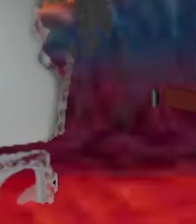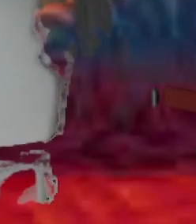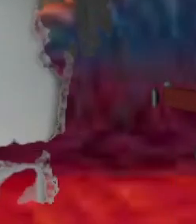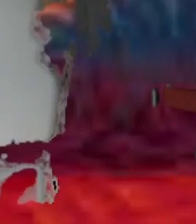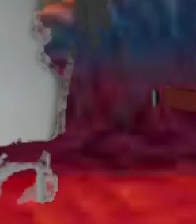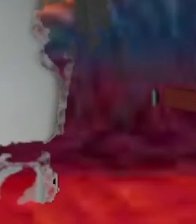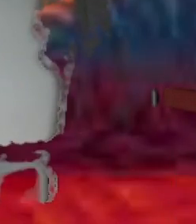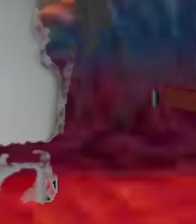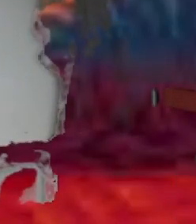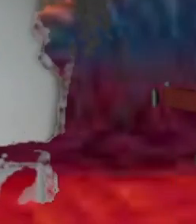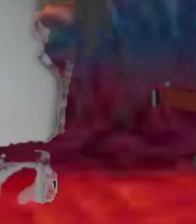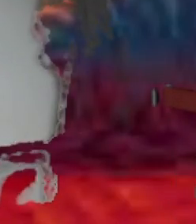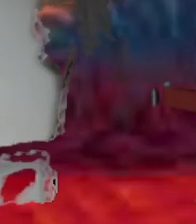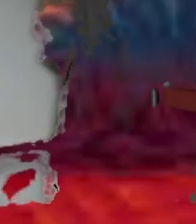Subscribe.